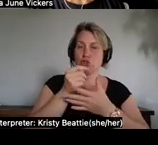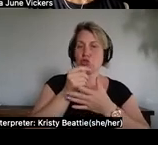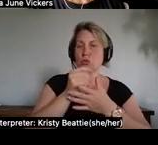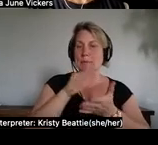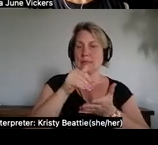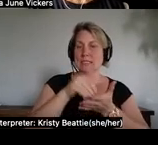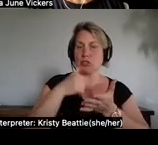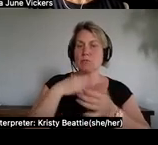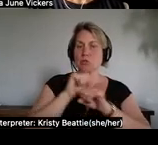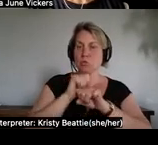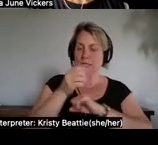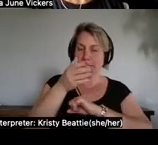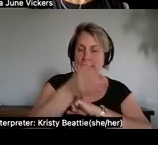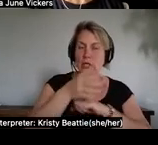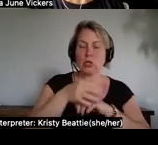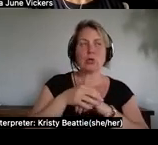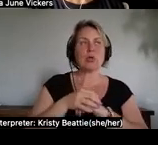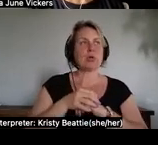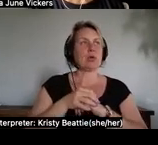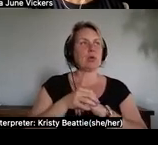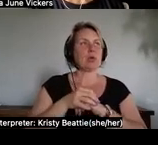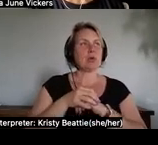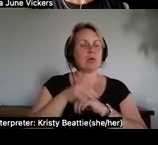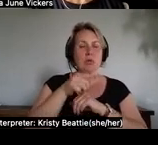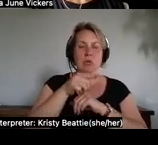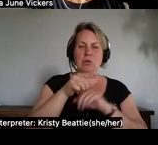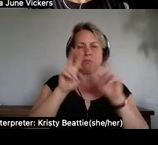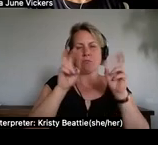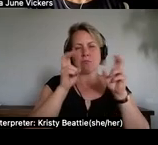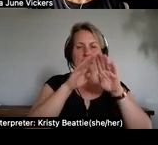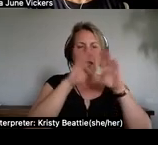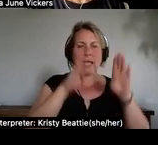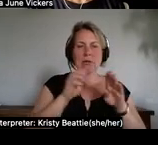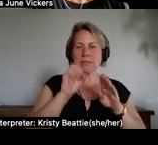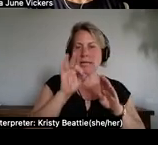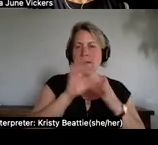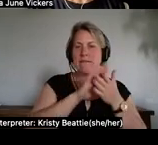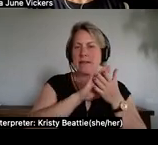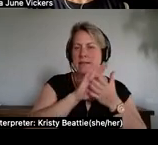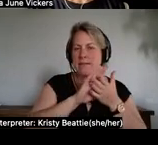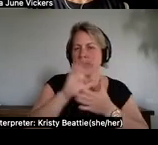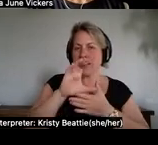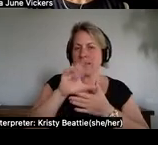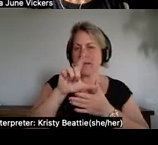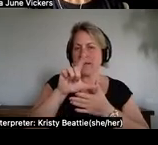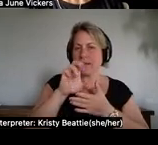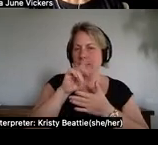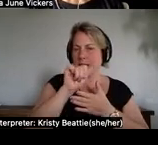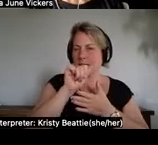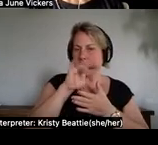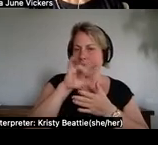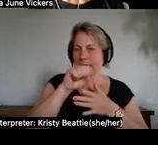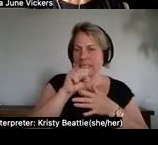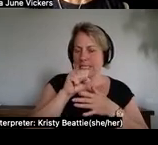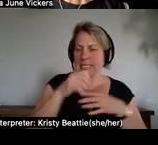it means house of cleansing in in get when gah